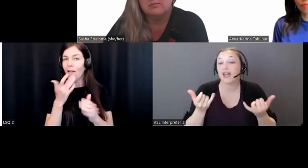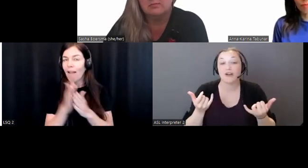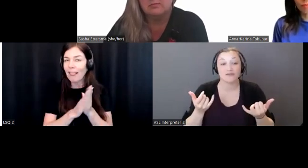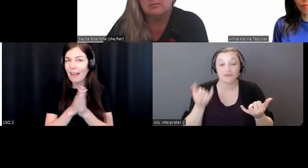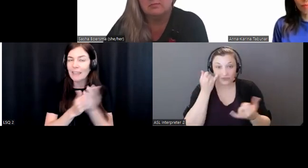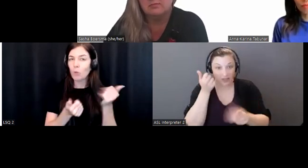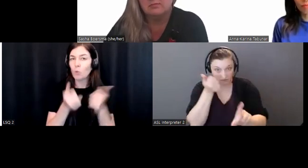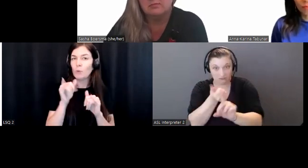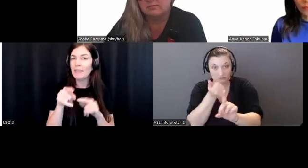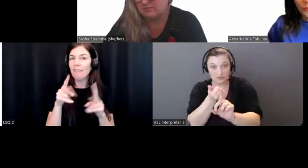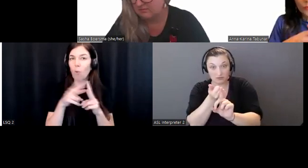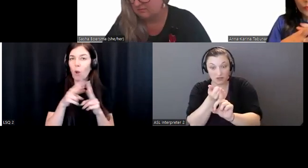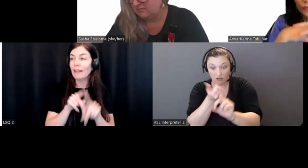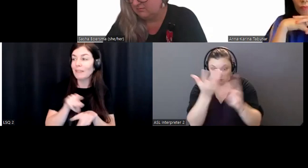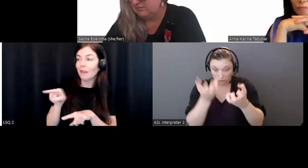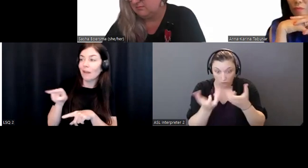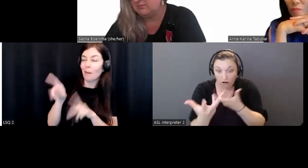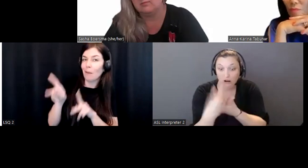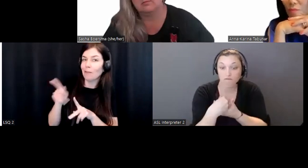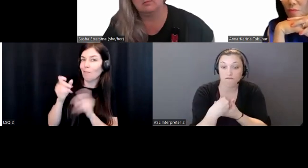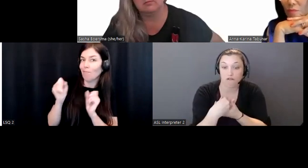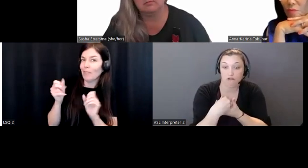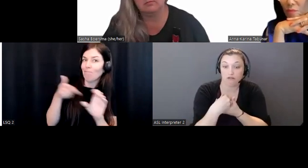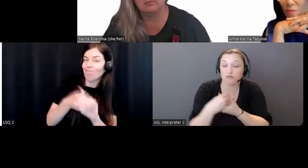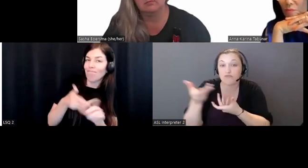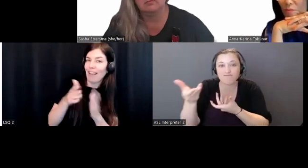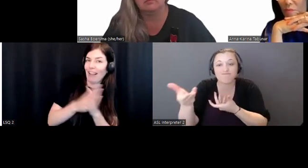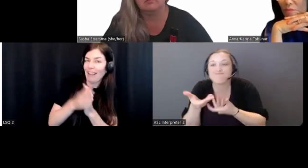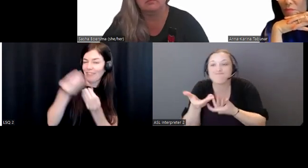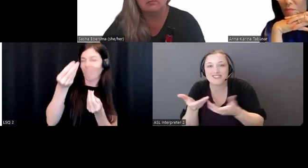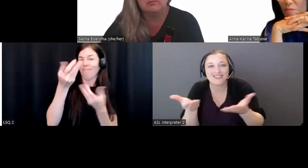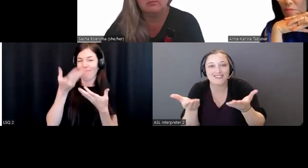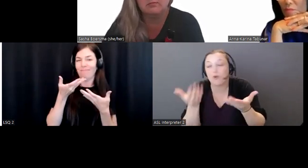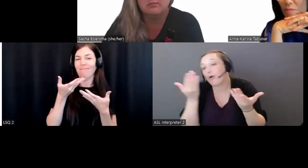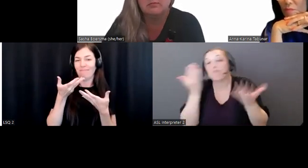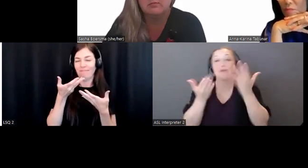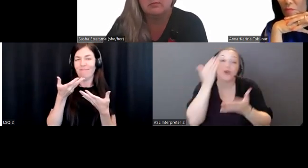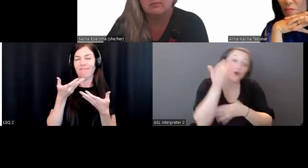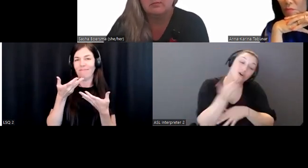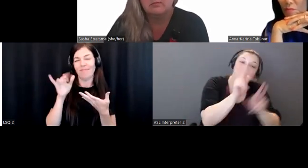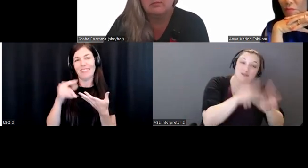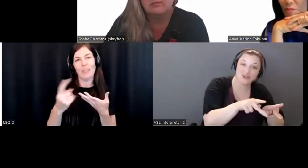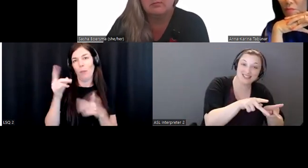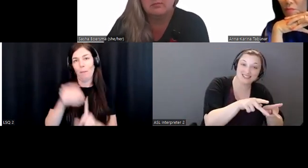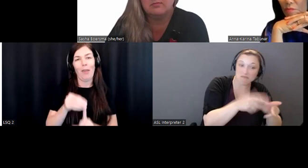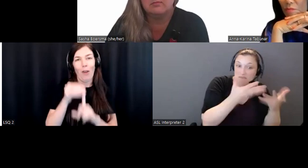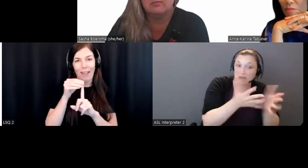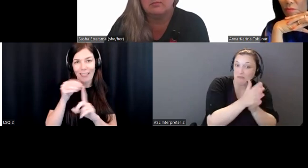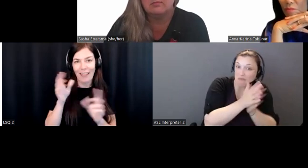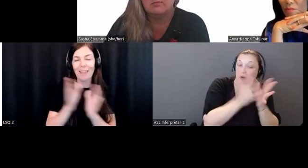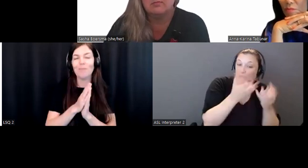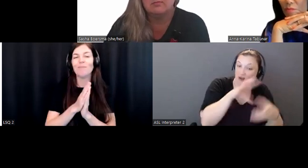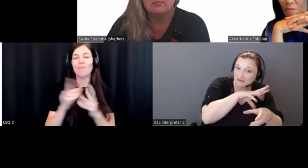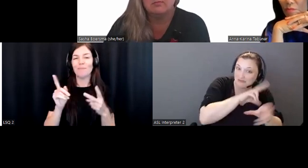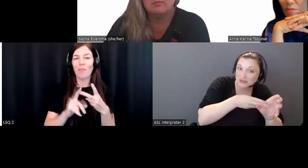you are personally interested or know somebody who would be interested, that you communicate those names to